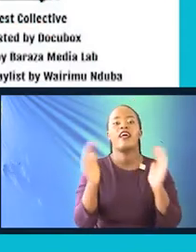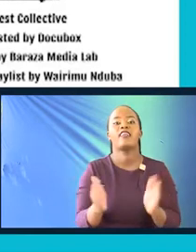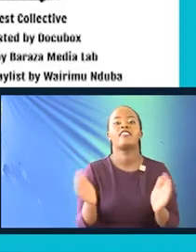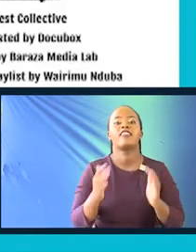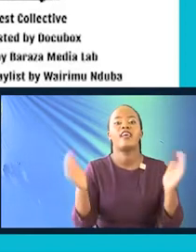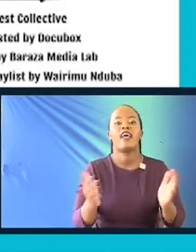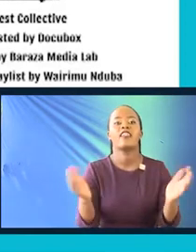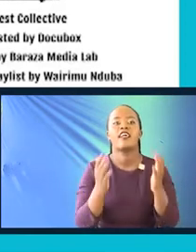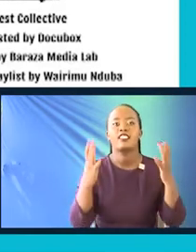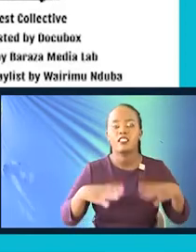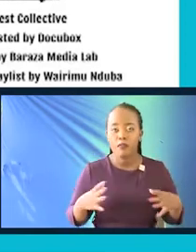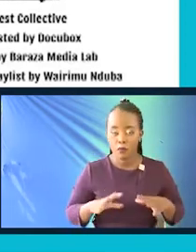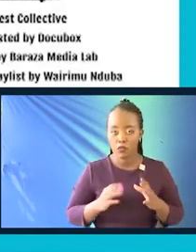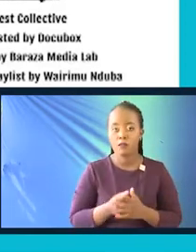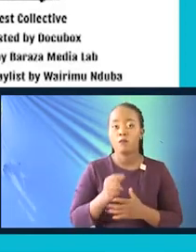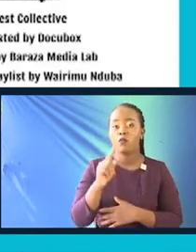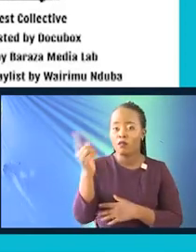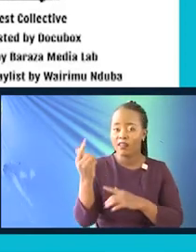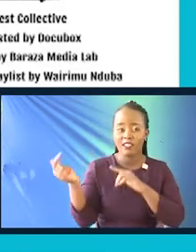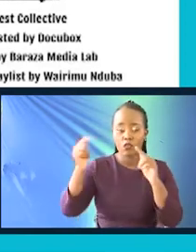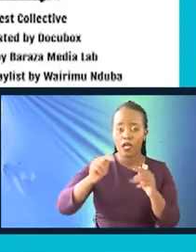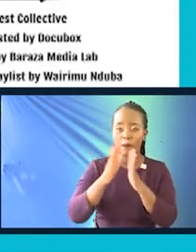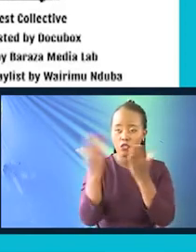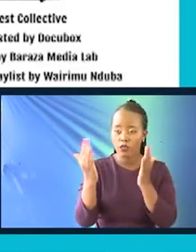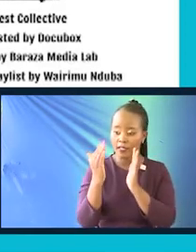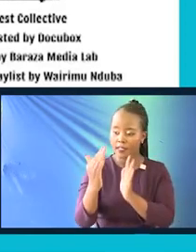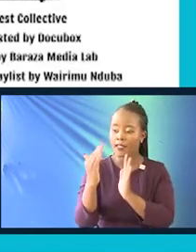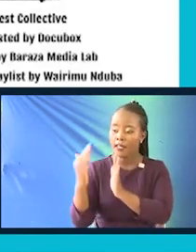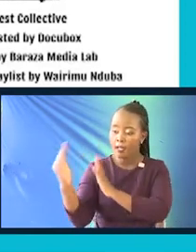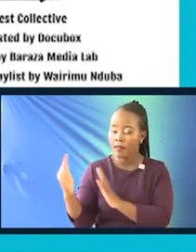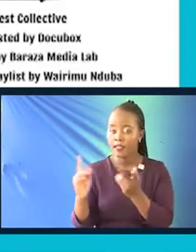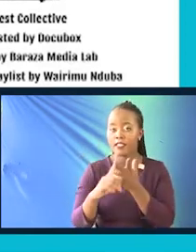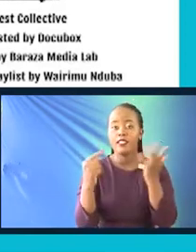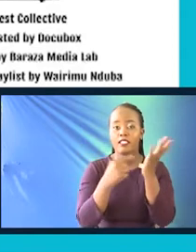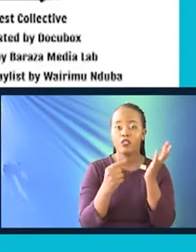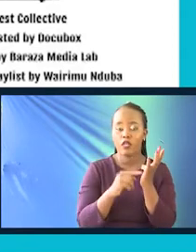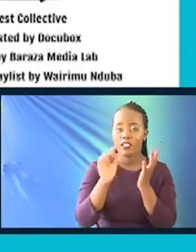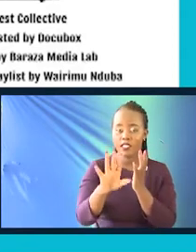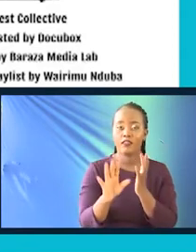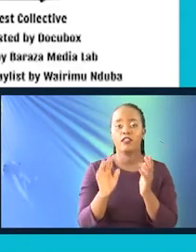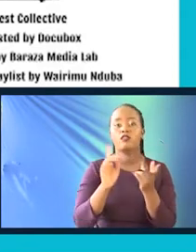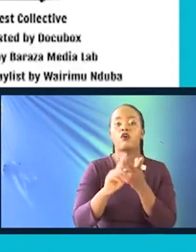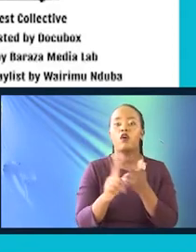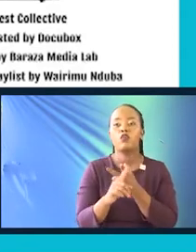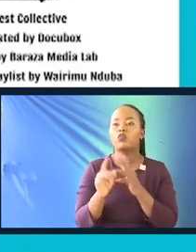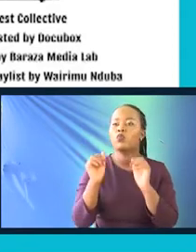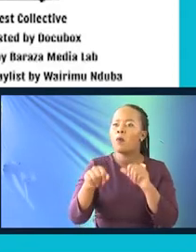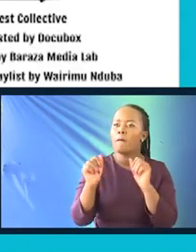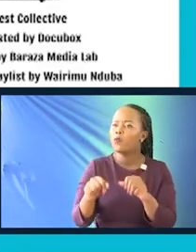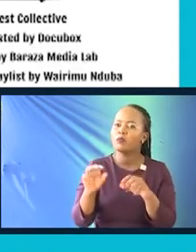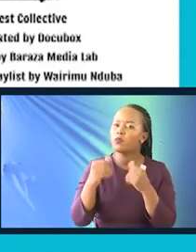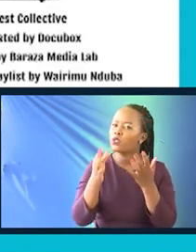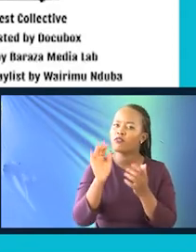the public to donate their archives. First of all, to come into the libraries, digitize their archives, and then if they so wish, they can also donate